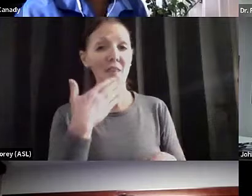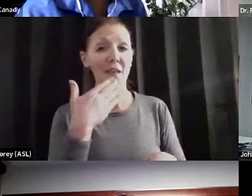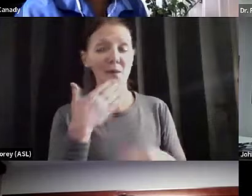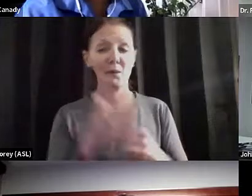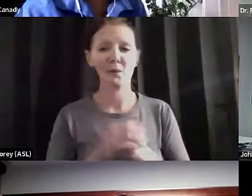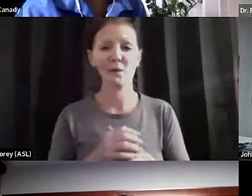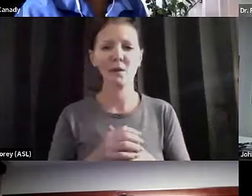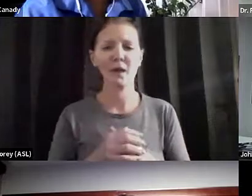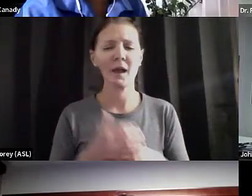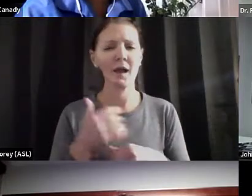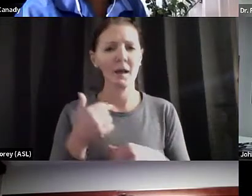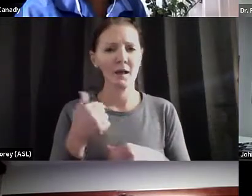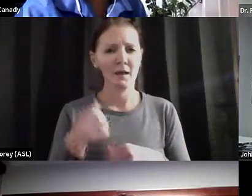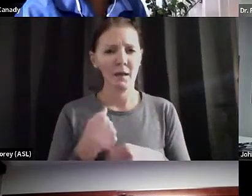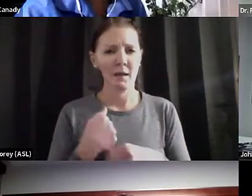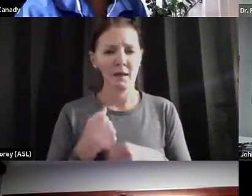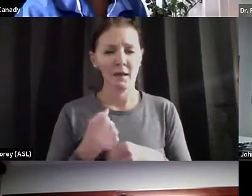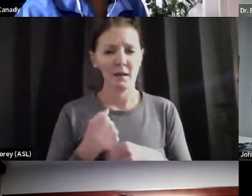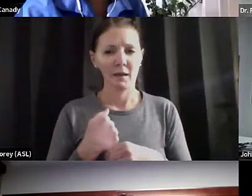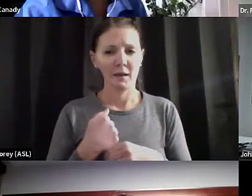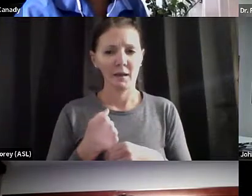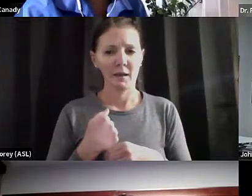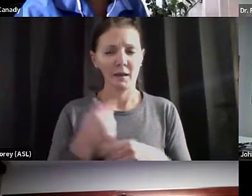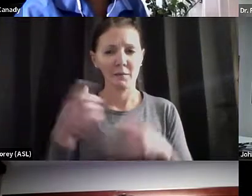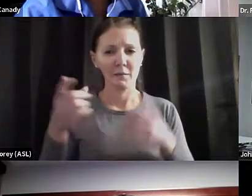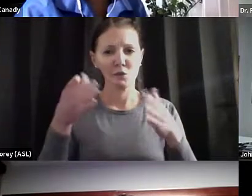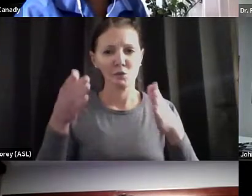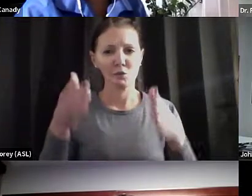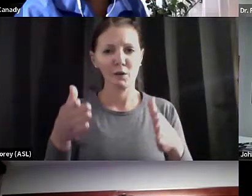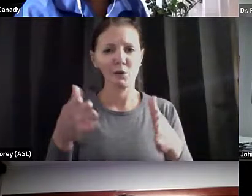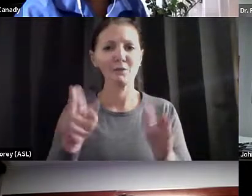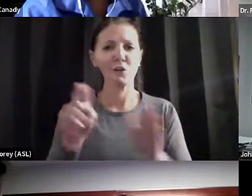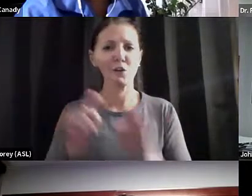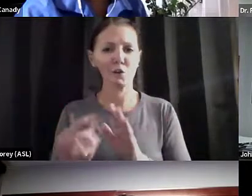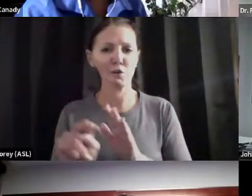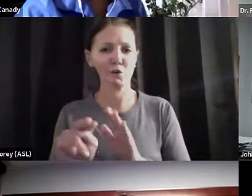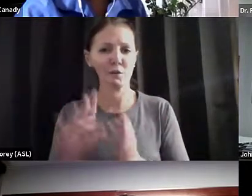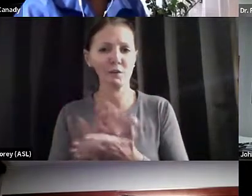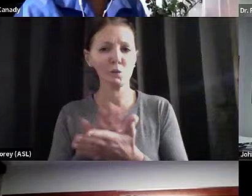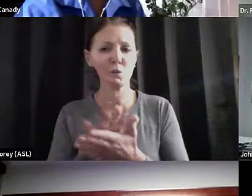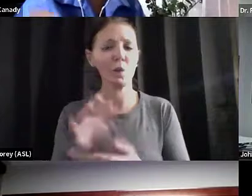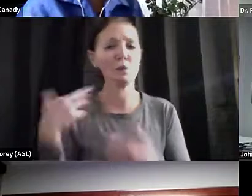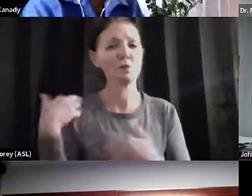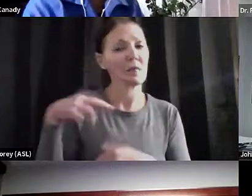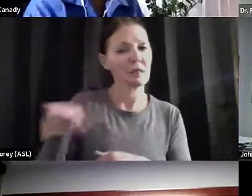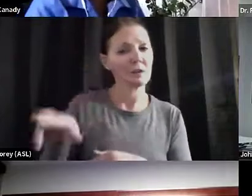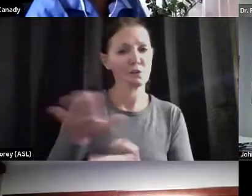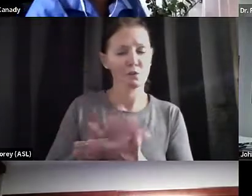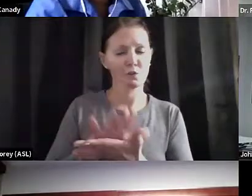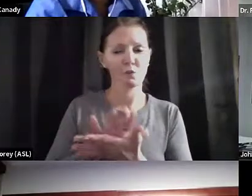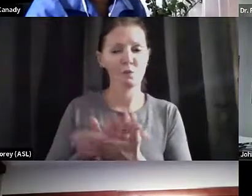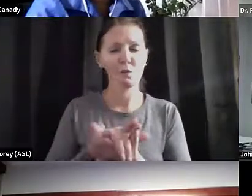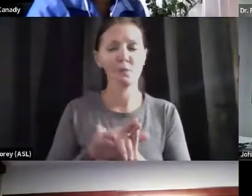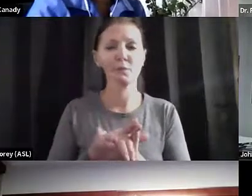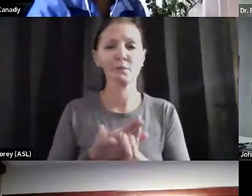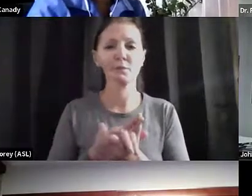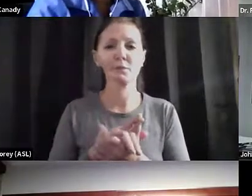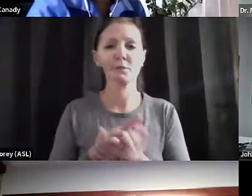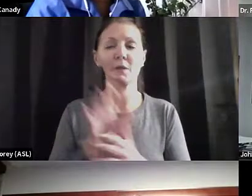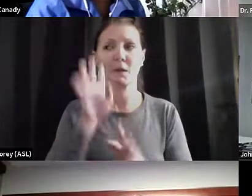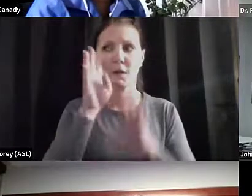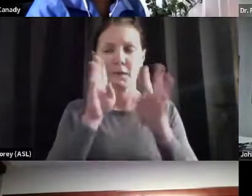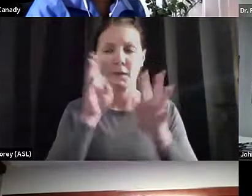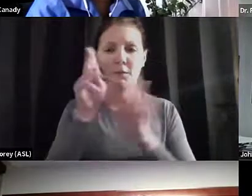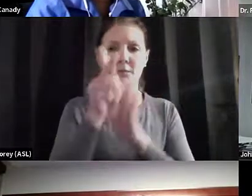I actually am a director of a nursery school and a religious school, and coming up with policies